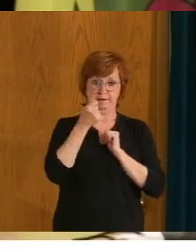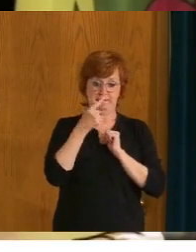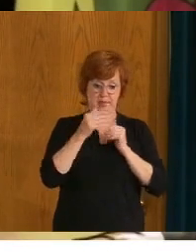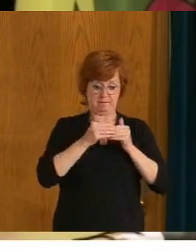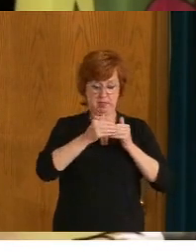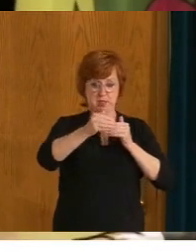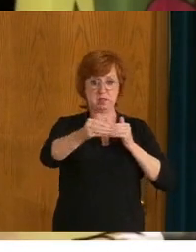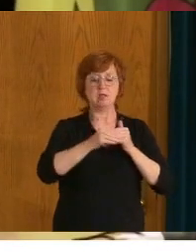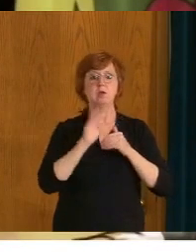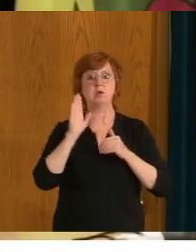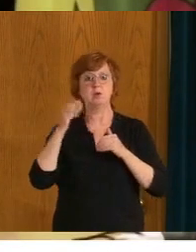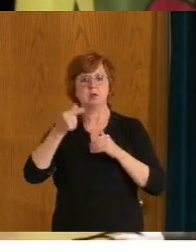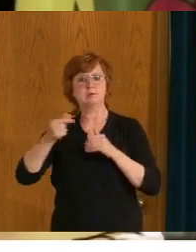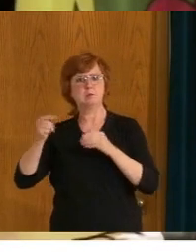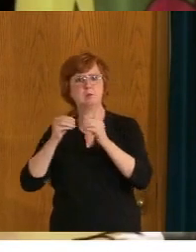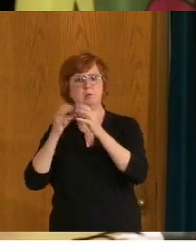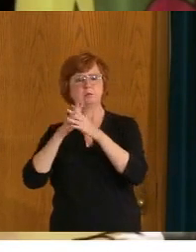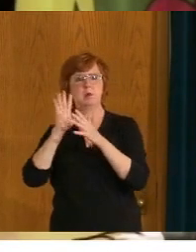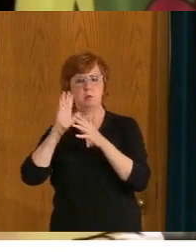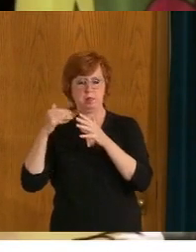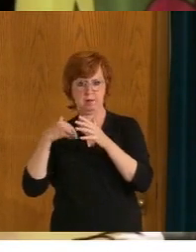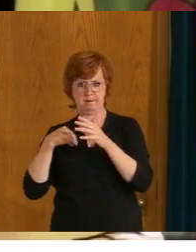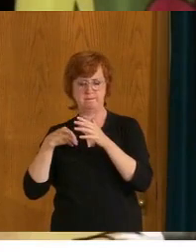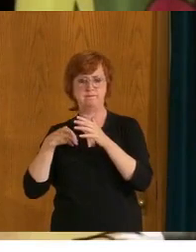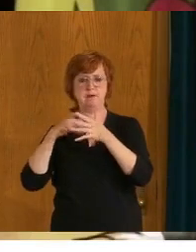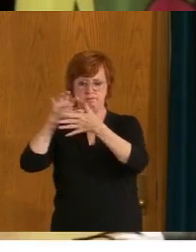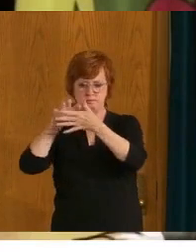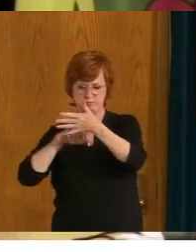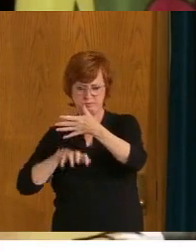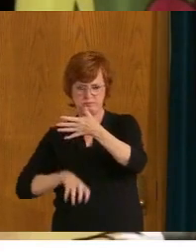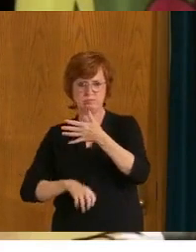posted on the government website over the course of the next few days.